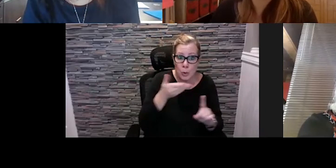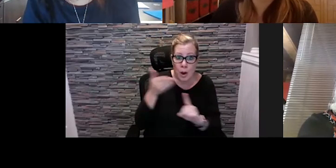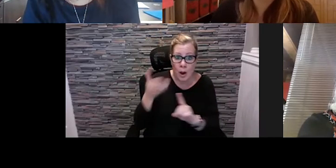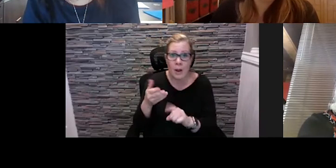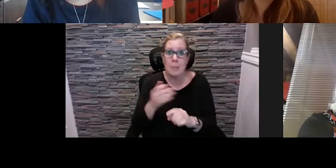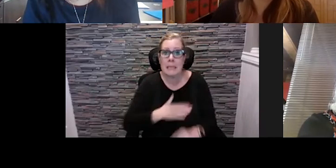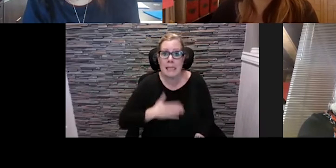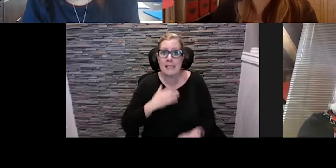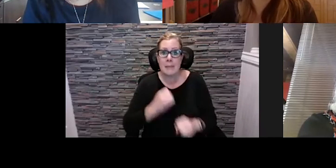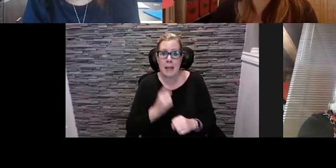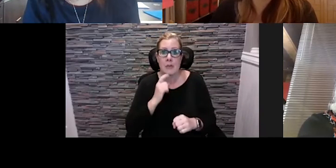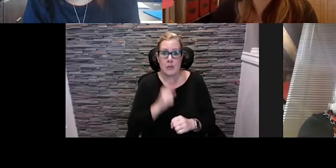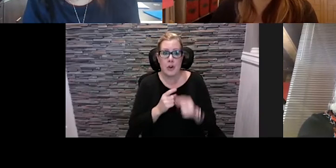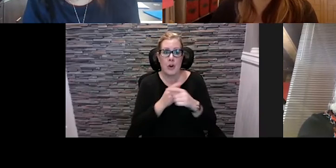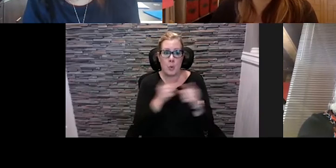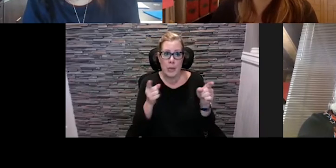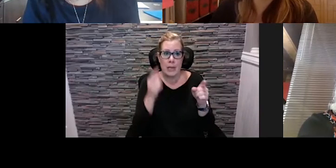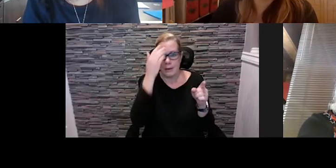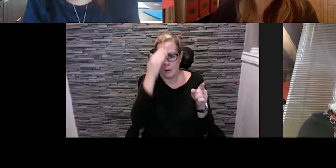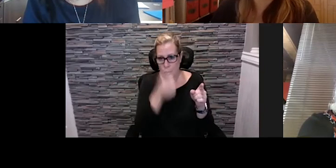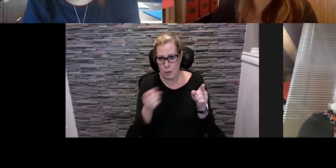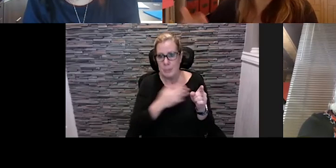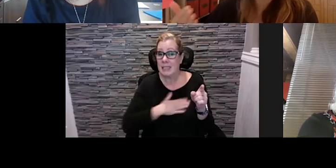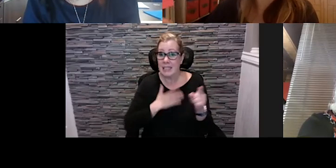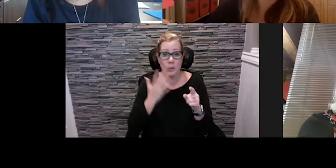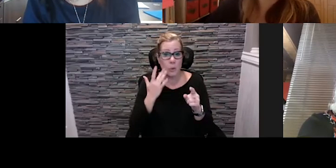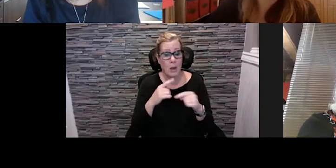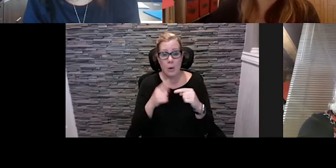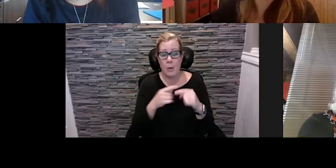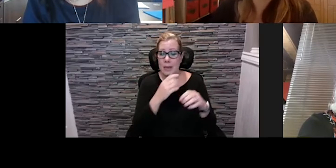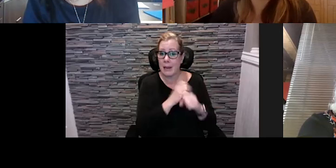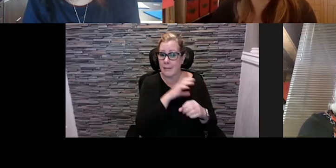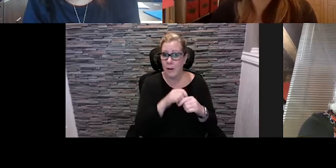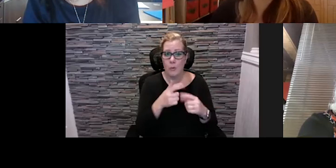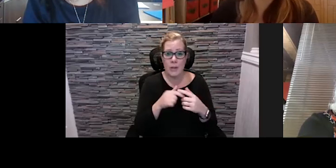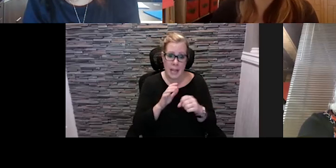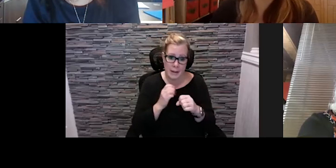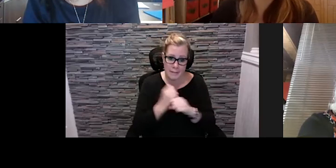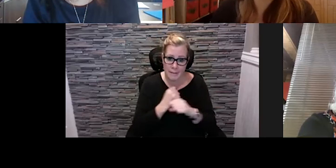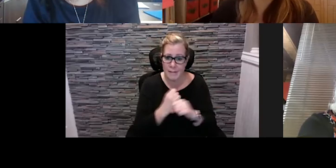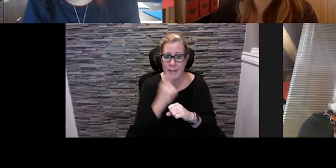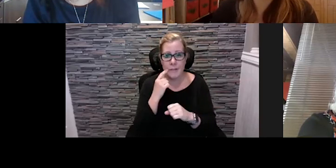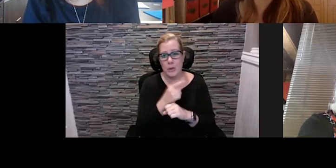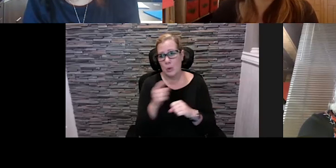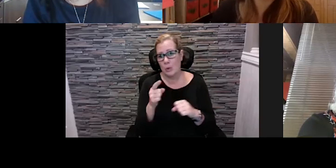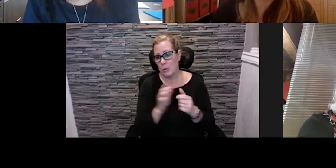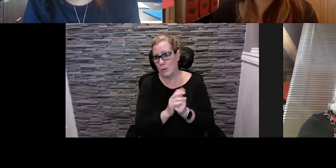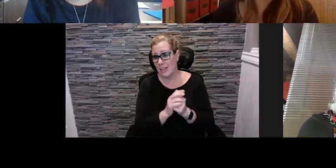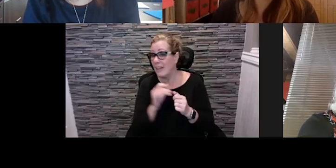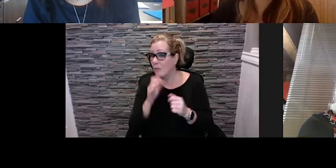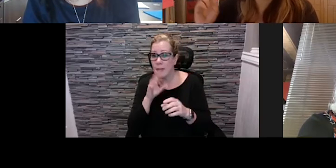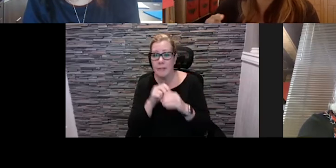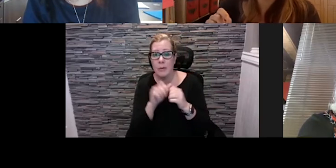of us does um so that we can champion for you when we get involved and invited to participate on other initiatives